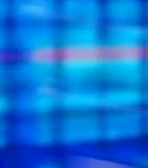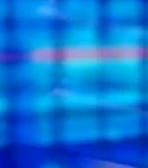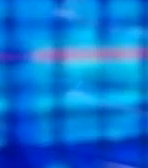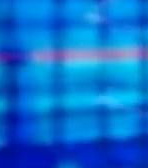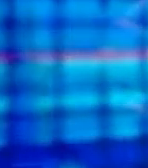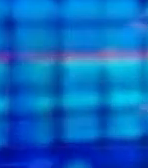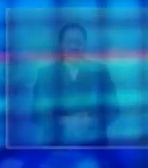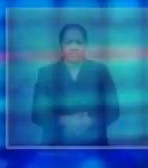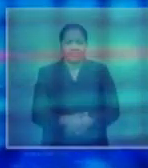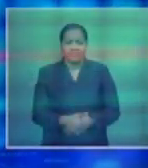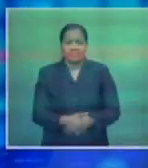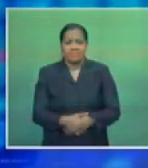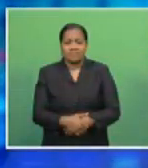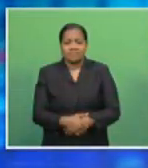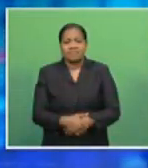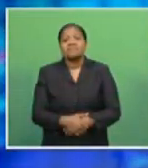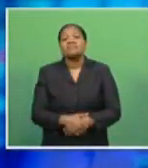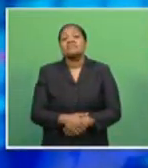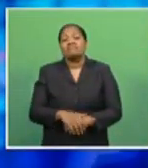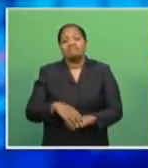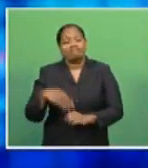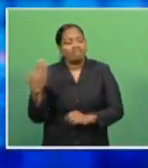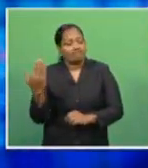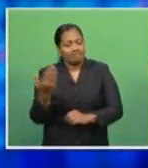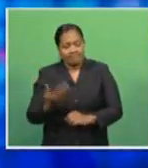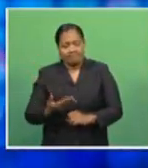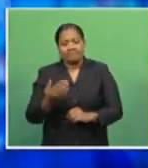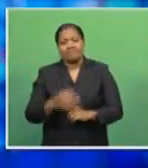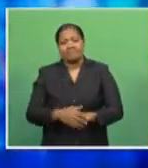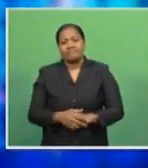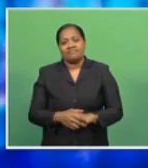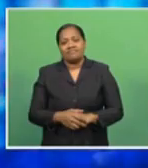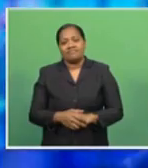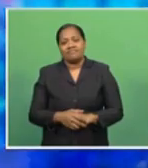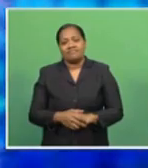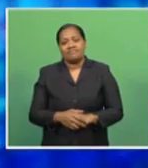That's it from Business Tonight. It's back to Jackie with the latest in sports.